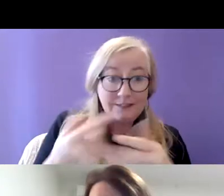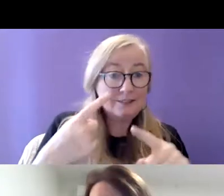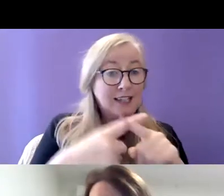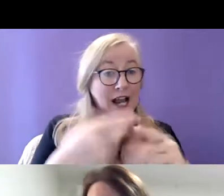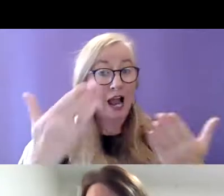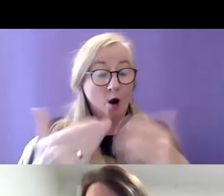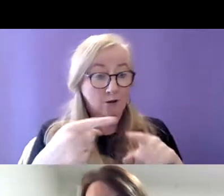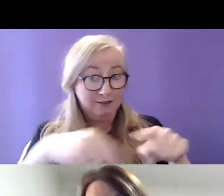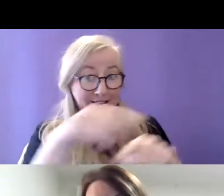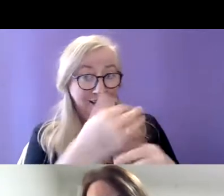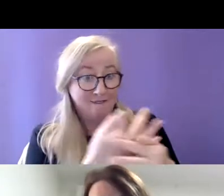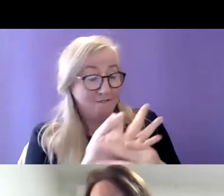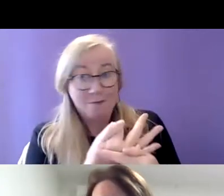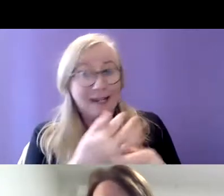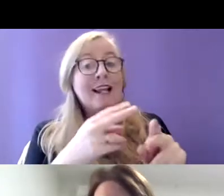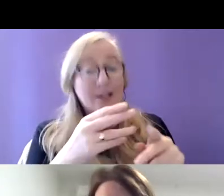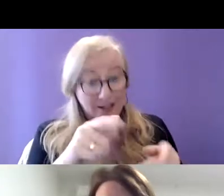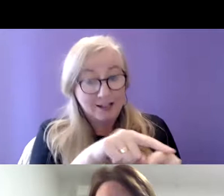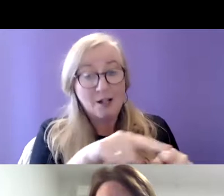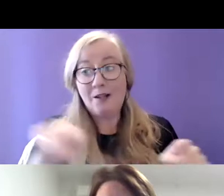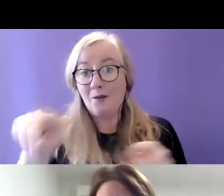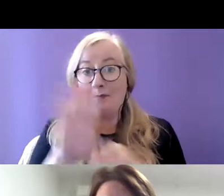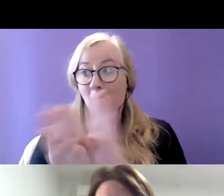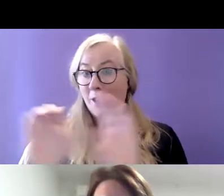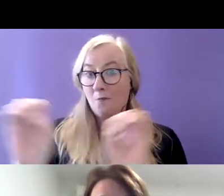family carers which was leading to emergency admissions